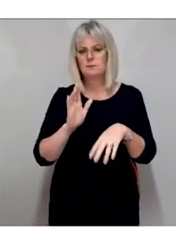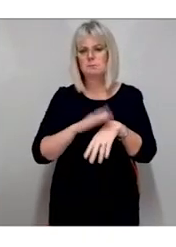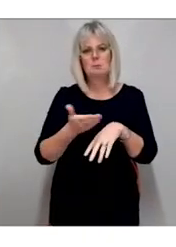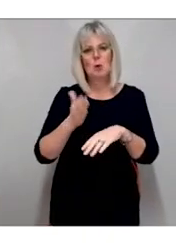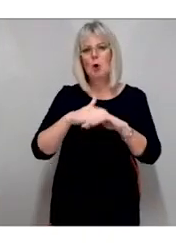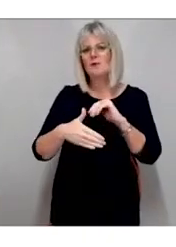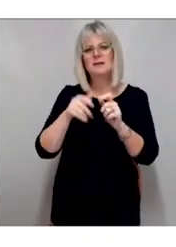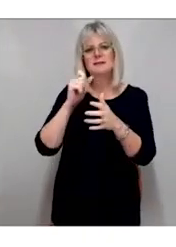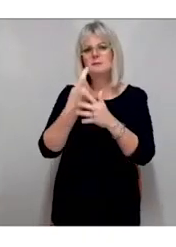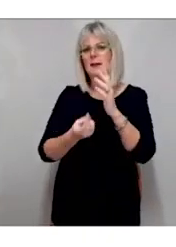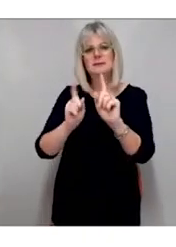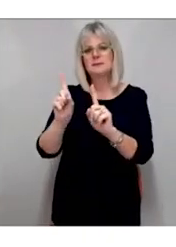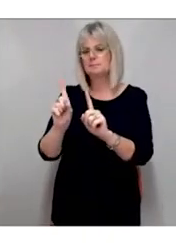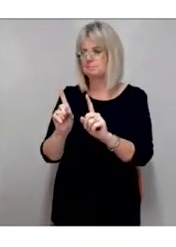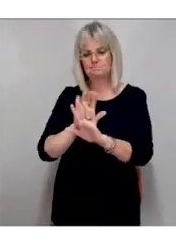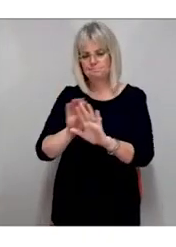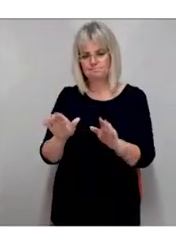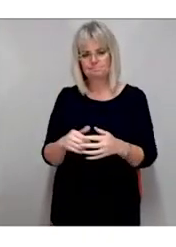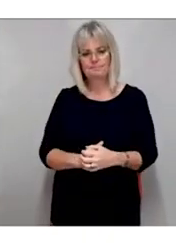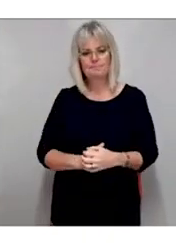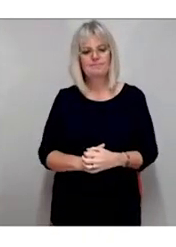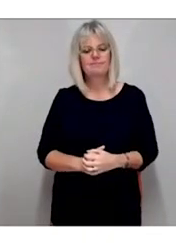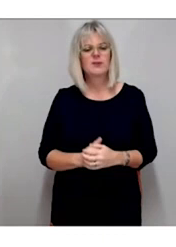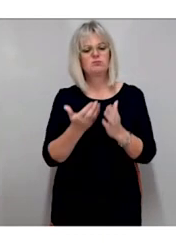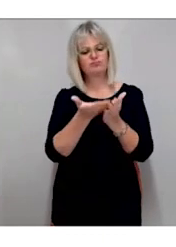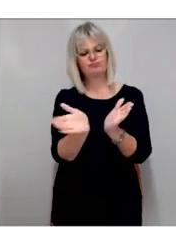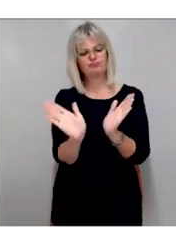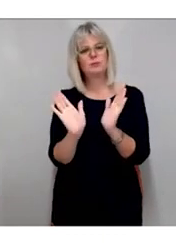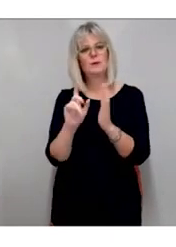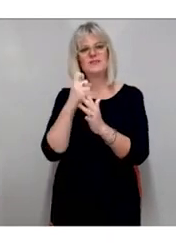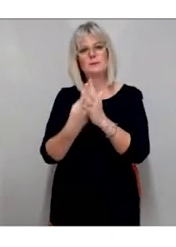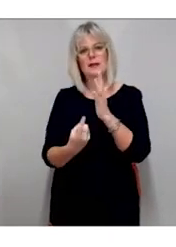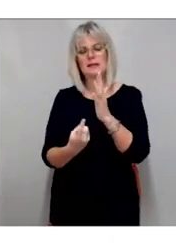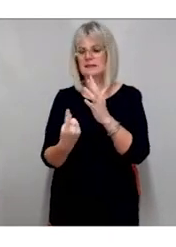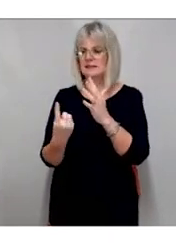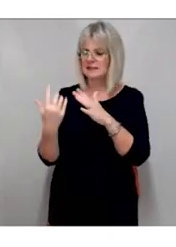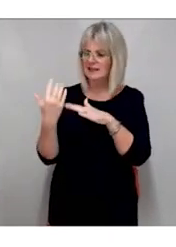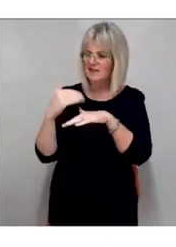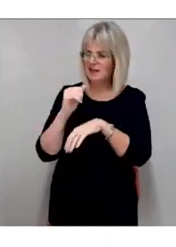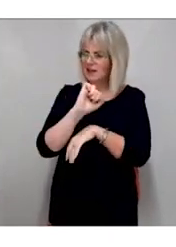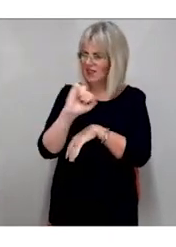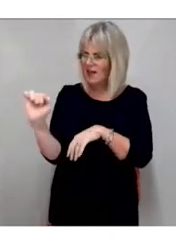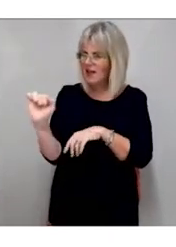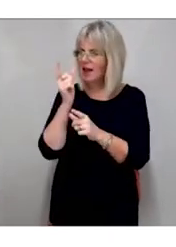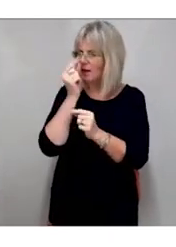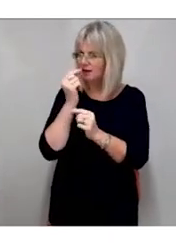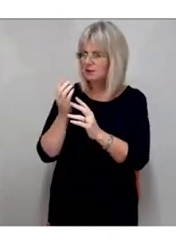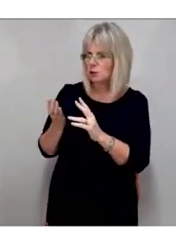a wide range of disabilities affect people's ability to access information and communicate.